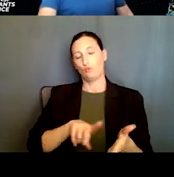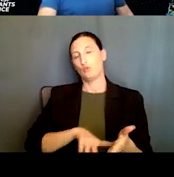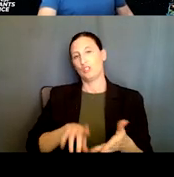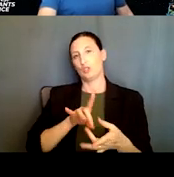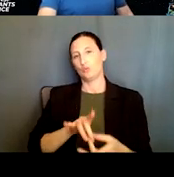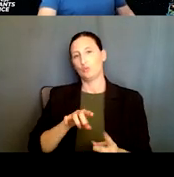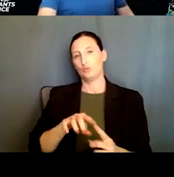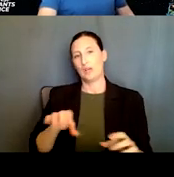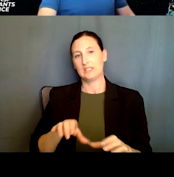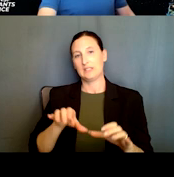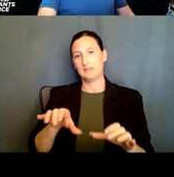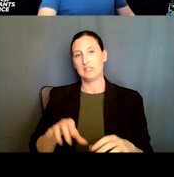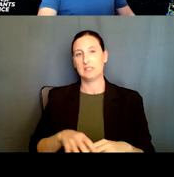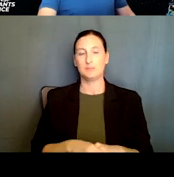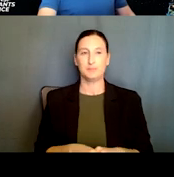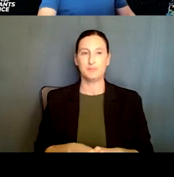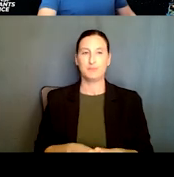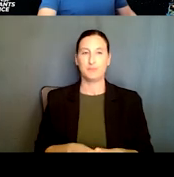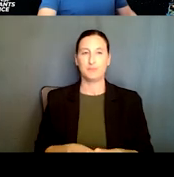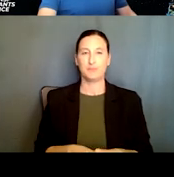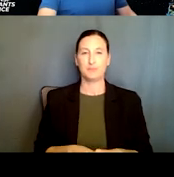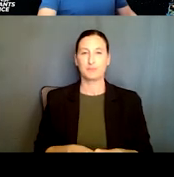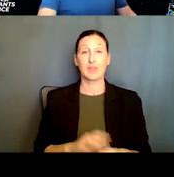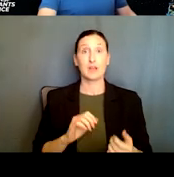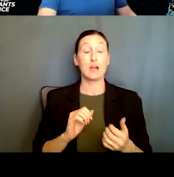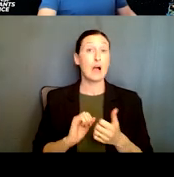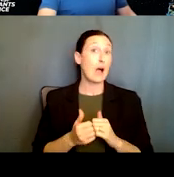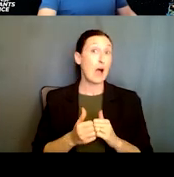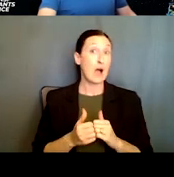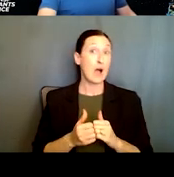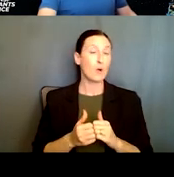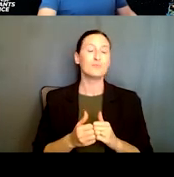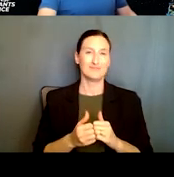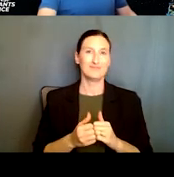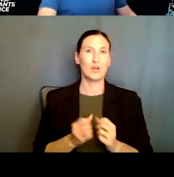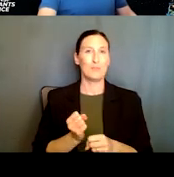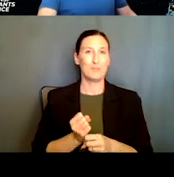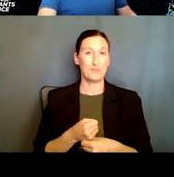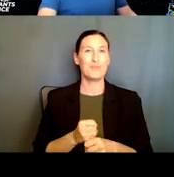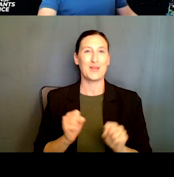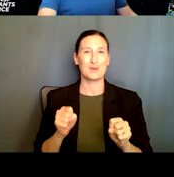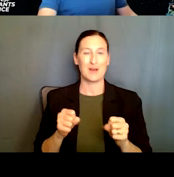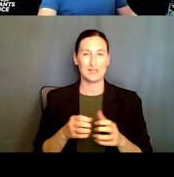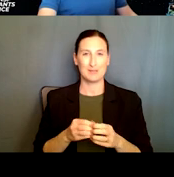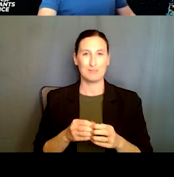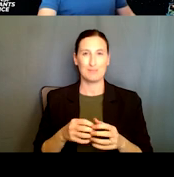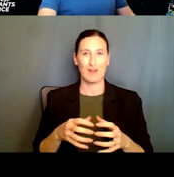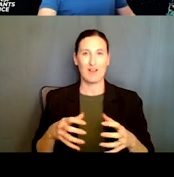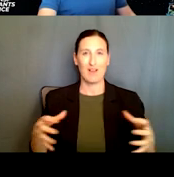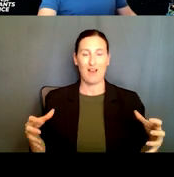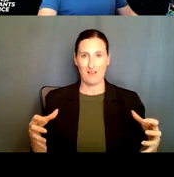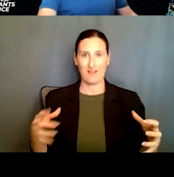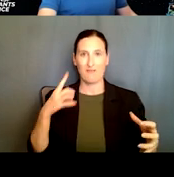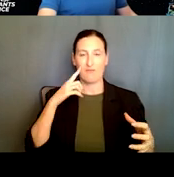and that can be done, uh, by building the capacity in the first place, um, with certain specific